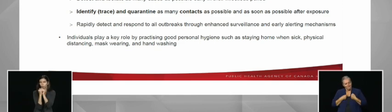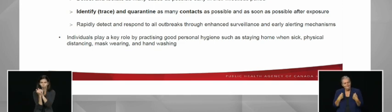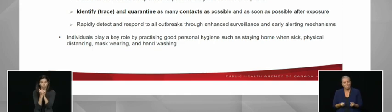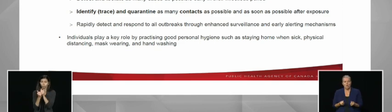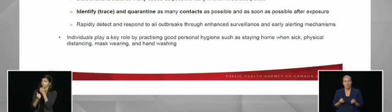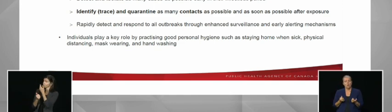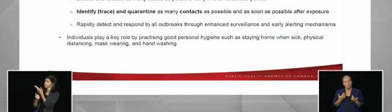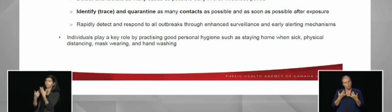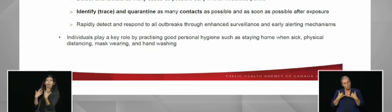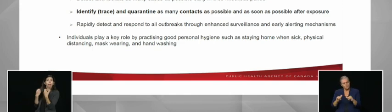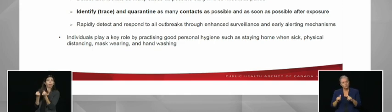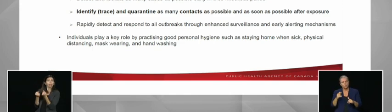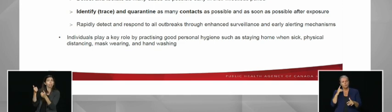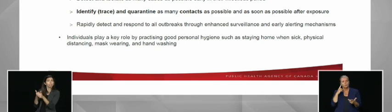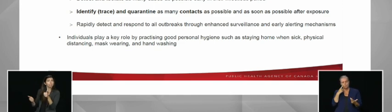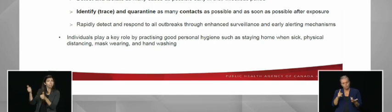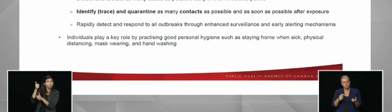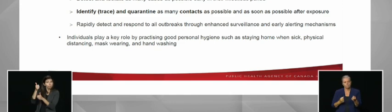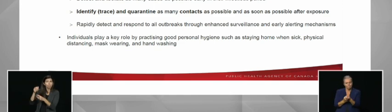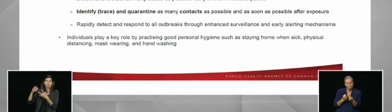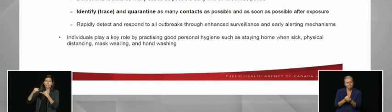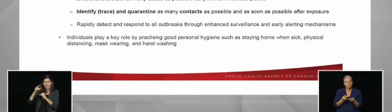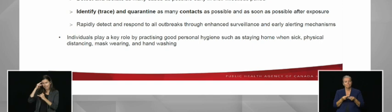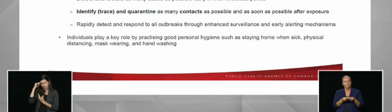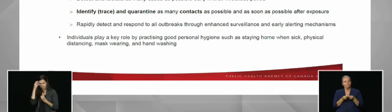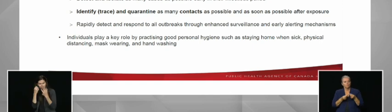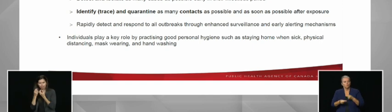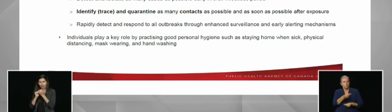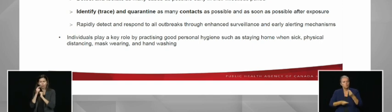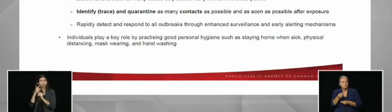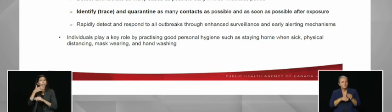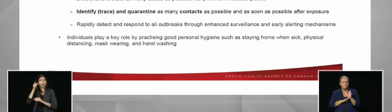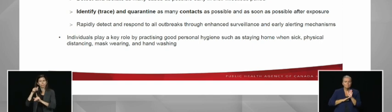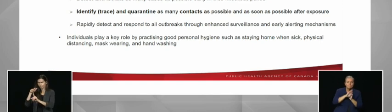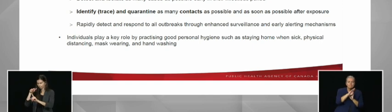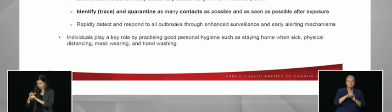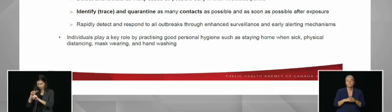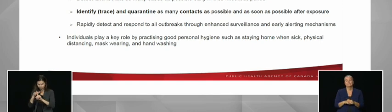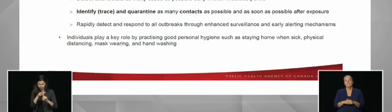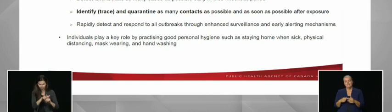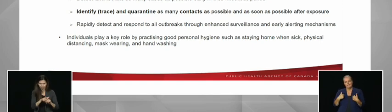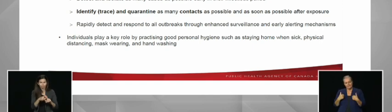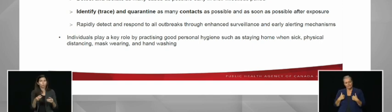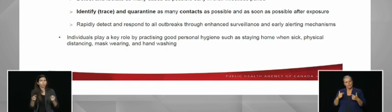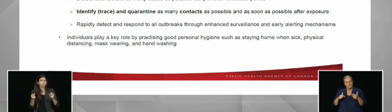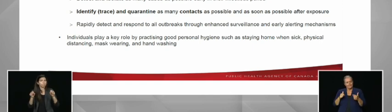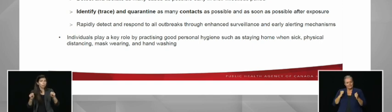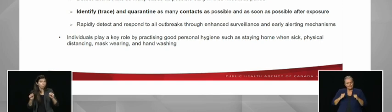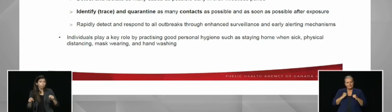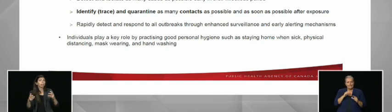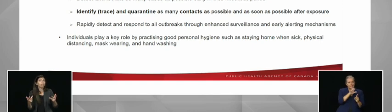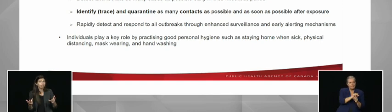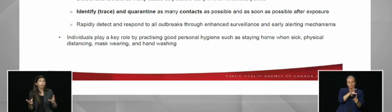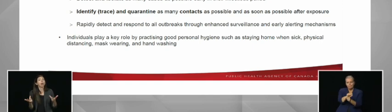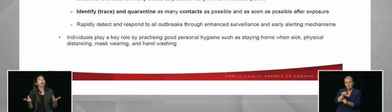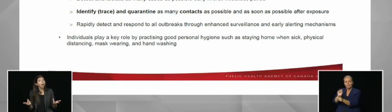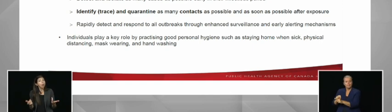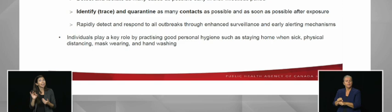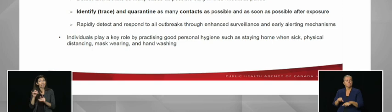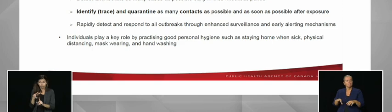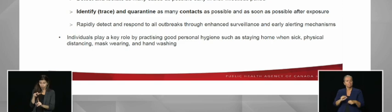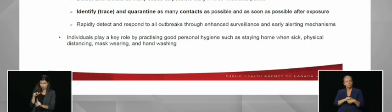to rapidly detect new cases and outbreaks as quickly as possible so that action can be taken quickly to prevent